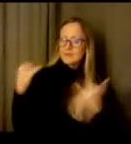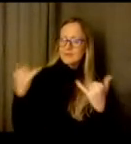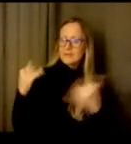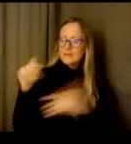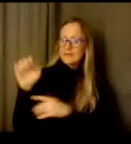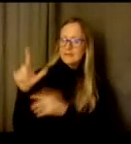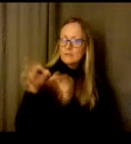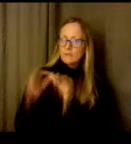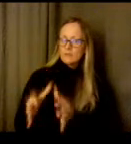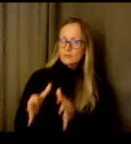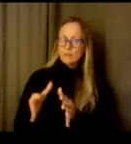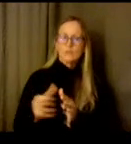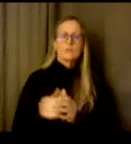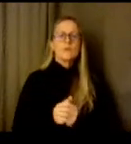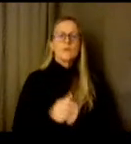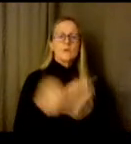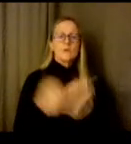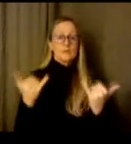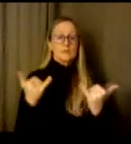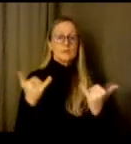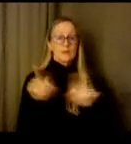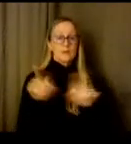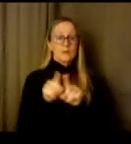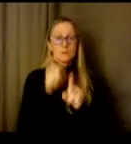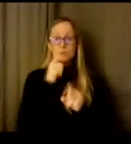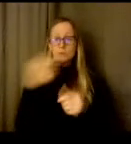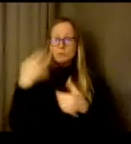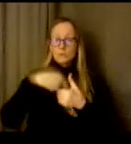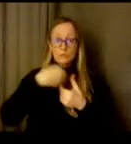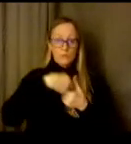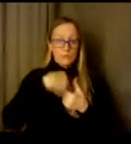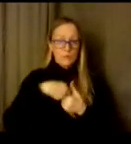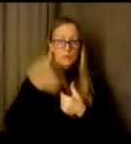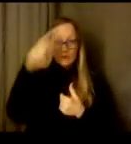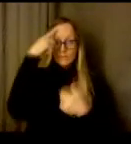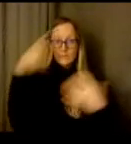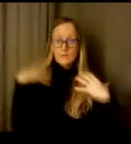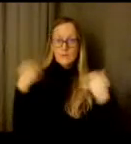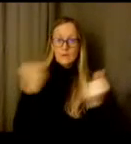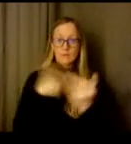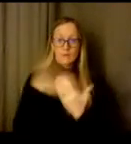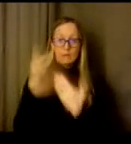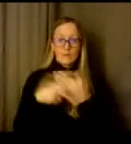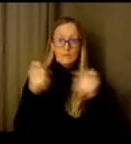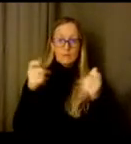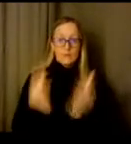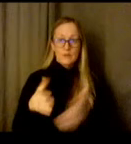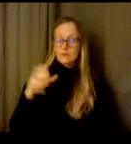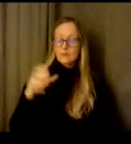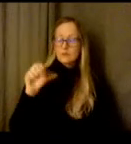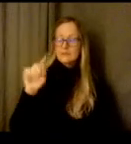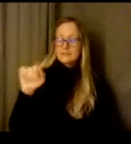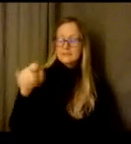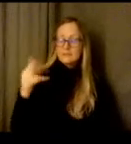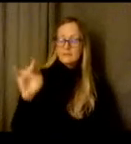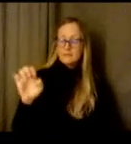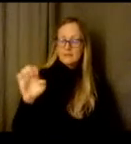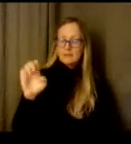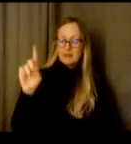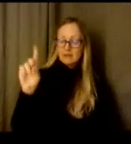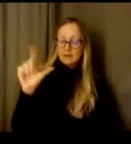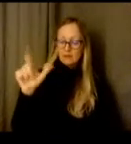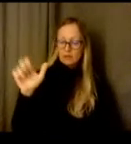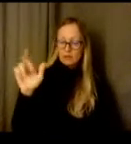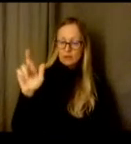Today, I'm also joined by Mental Health Program Manager Stephanie Edler, Lowell Elementary School